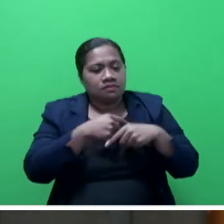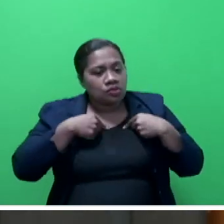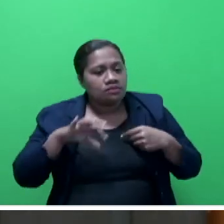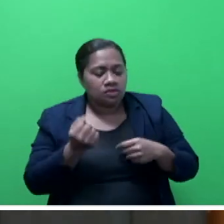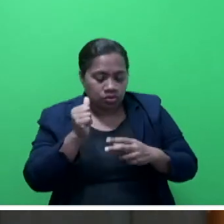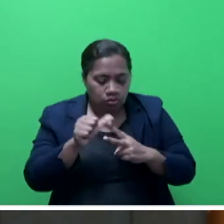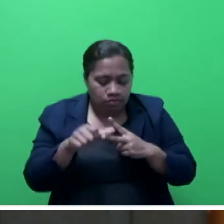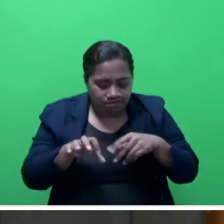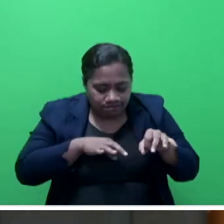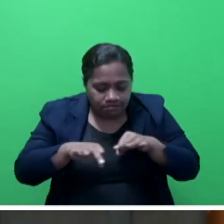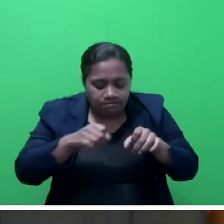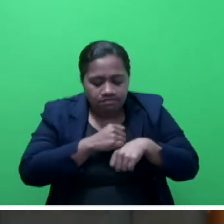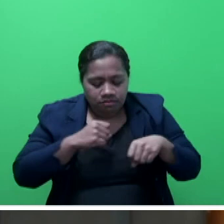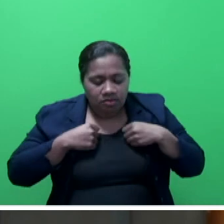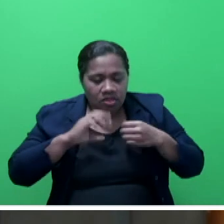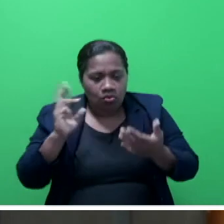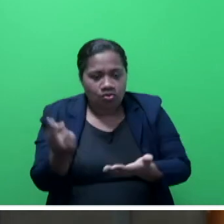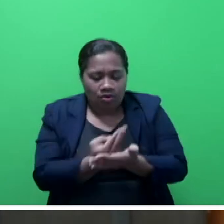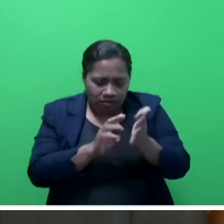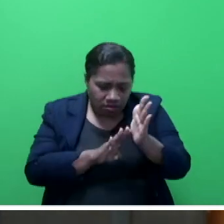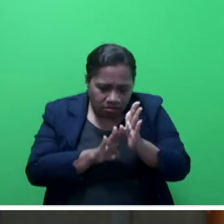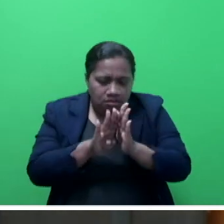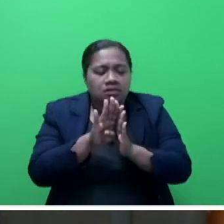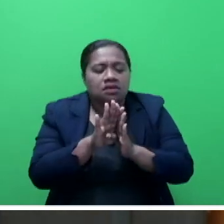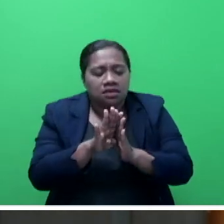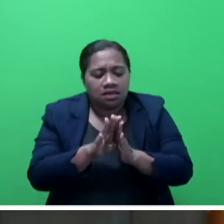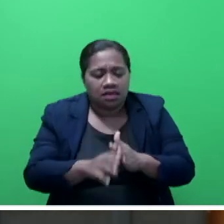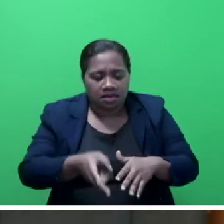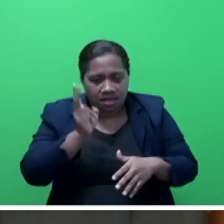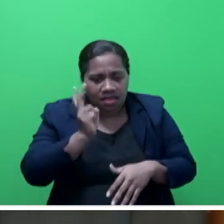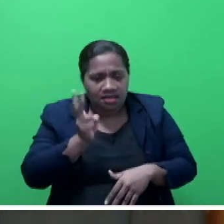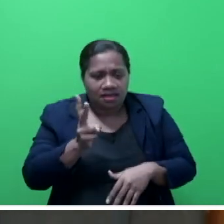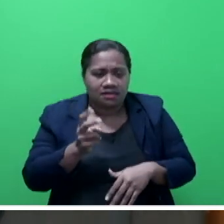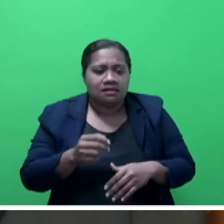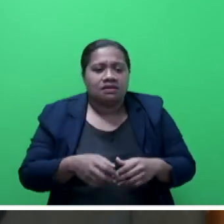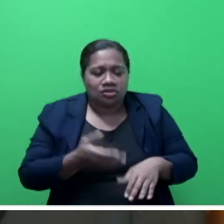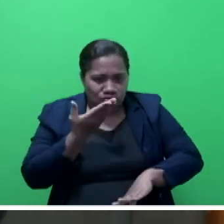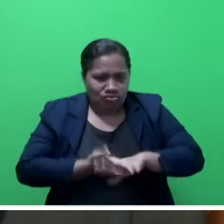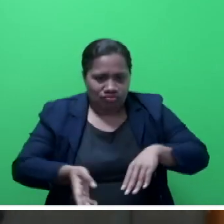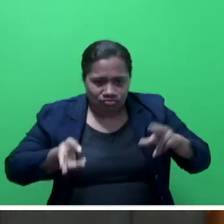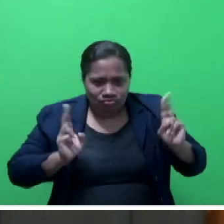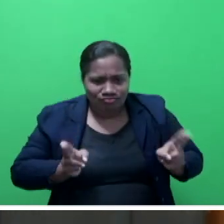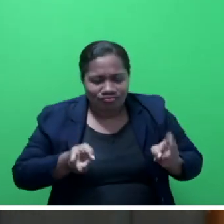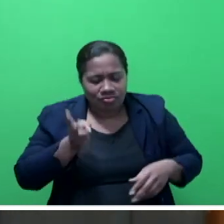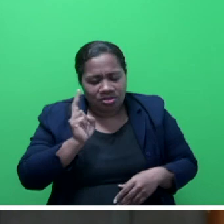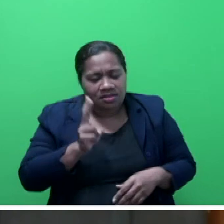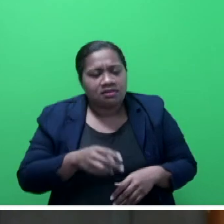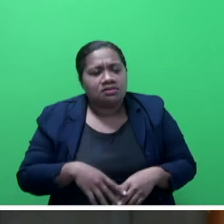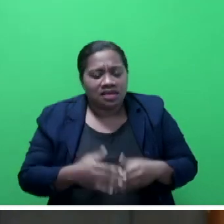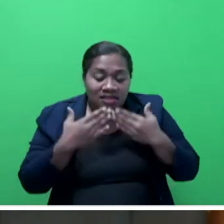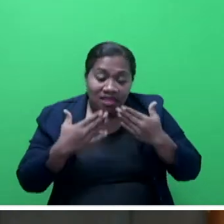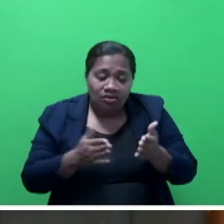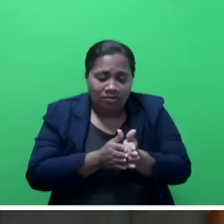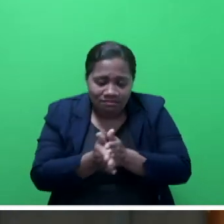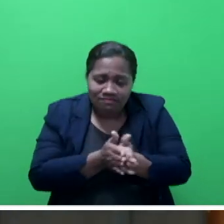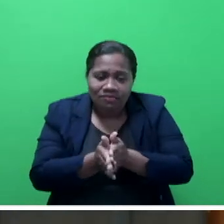also plan for our recovery and bounce back into a new normal. Mr Speaker Say, I thank you and I look forward to the upcoming